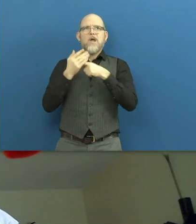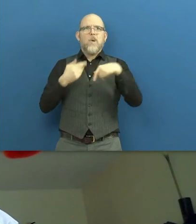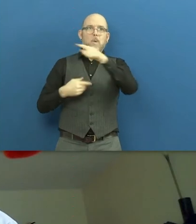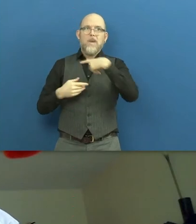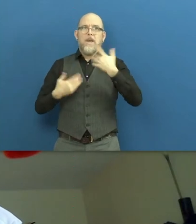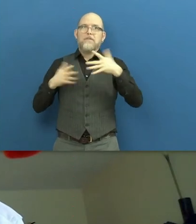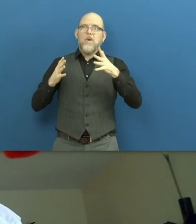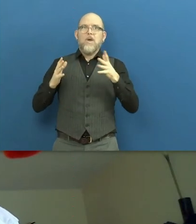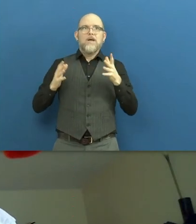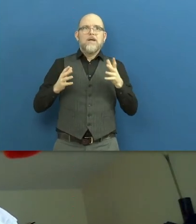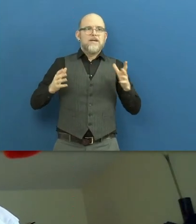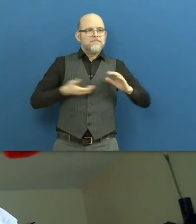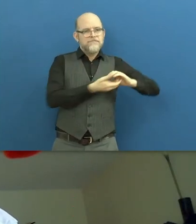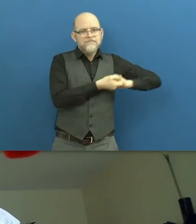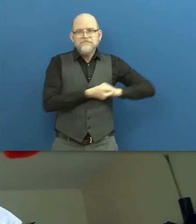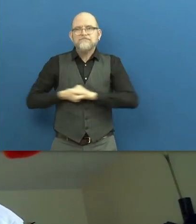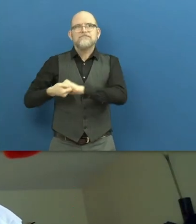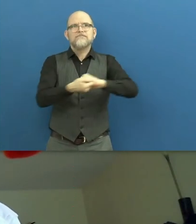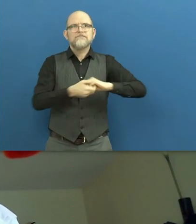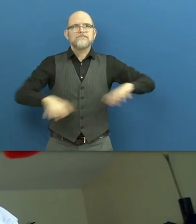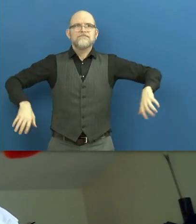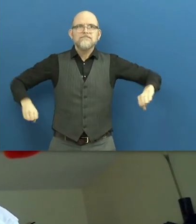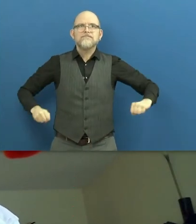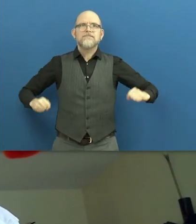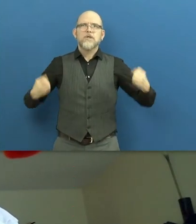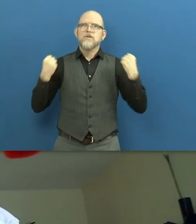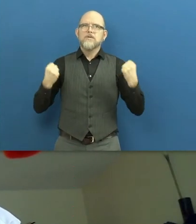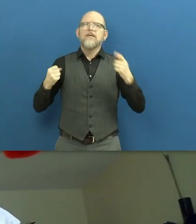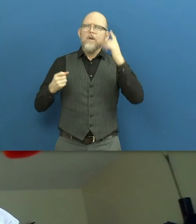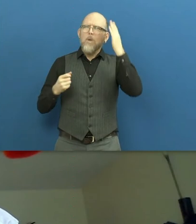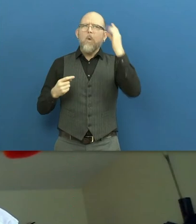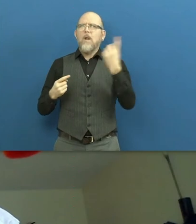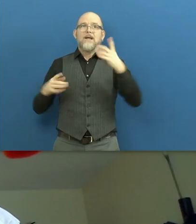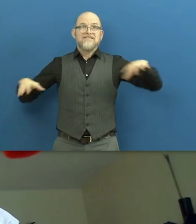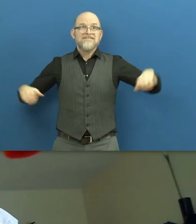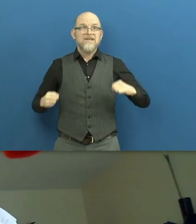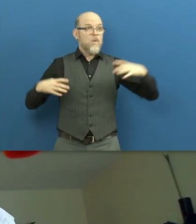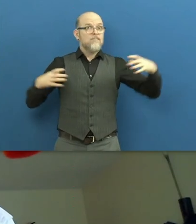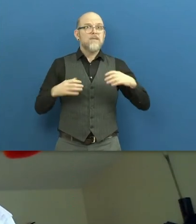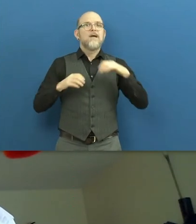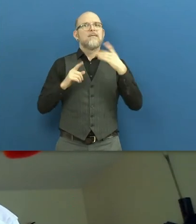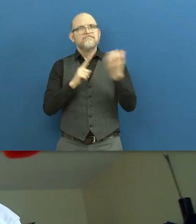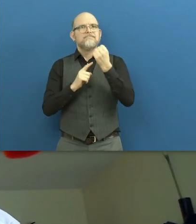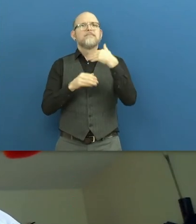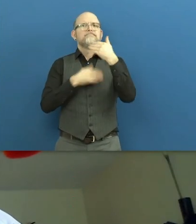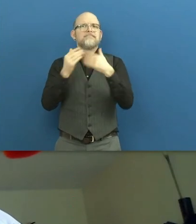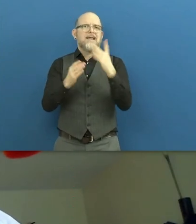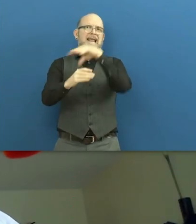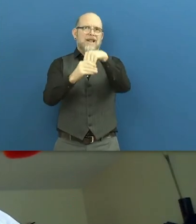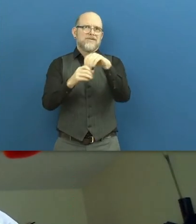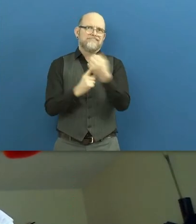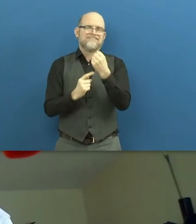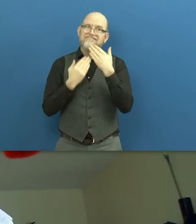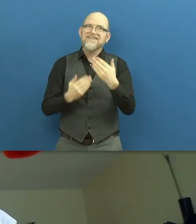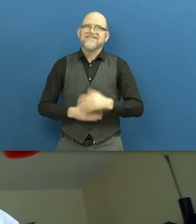living in a world that is deeply interconnected. And no one will be safe and included until we are all safe and